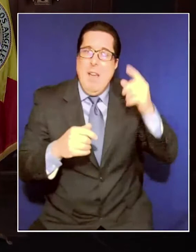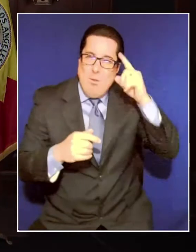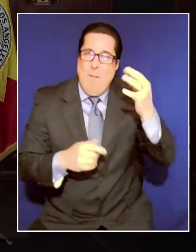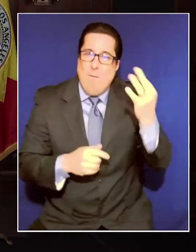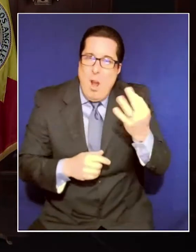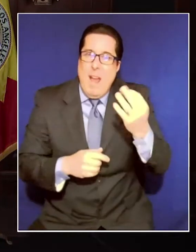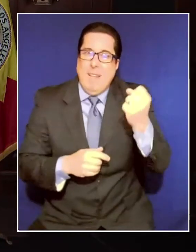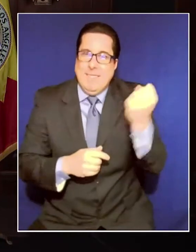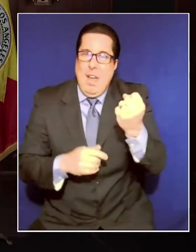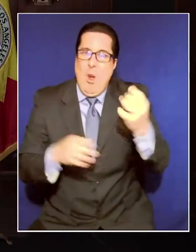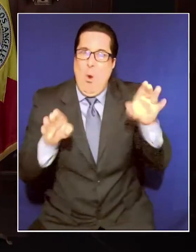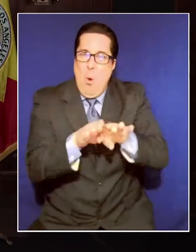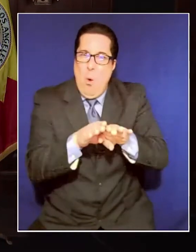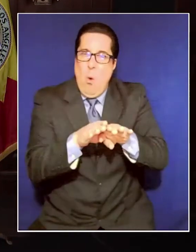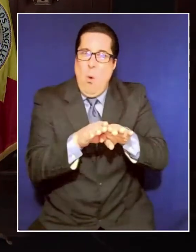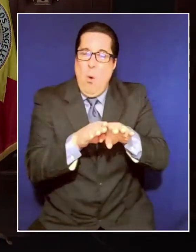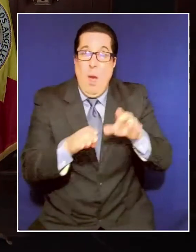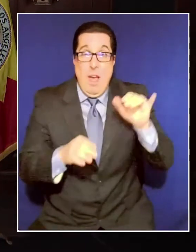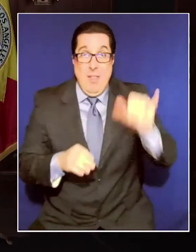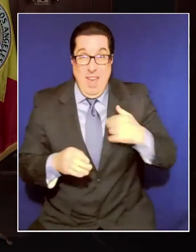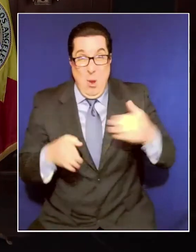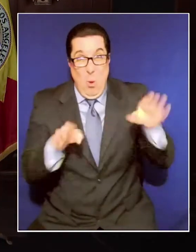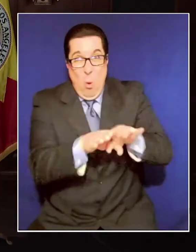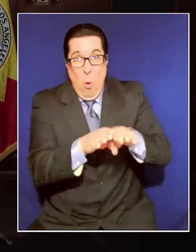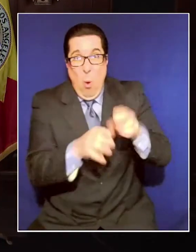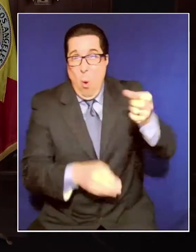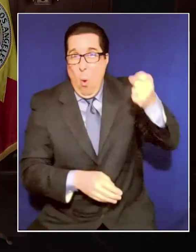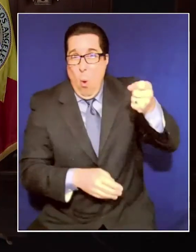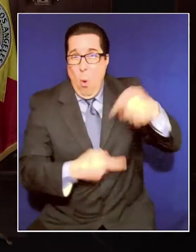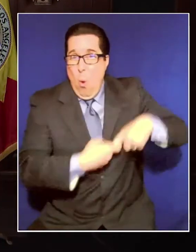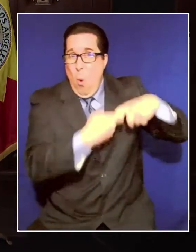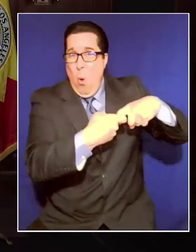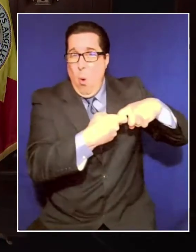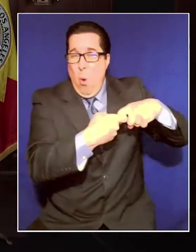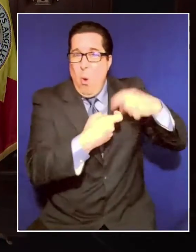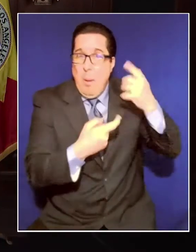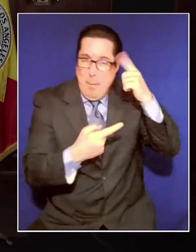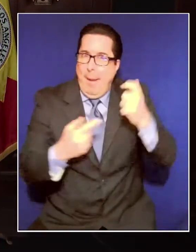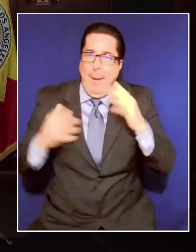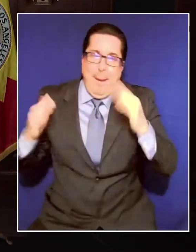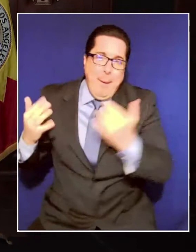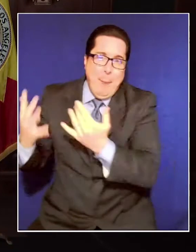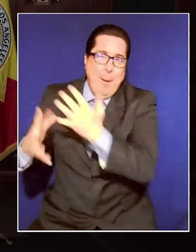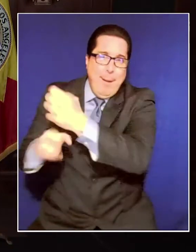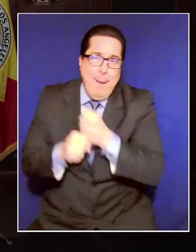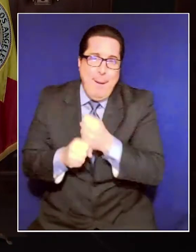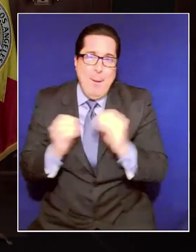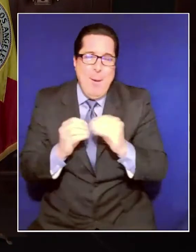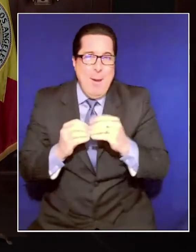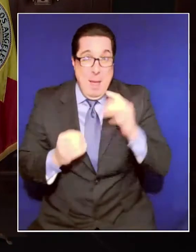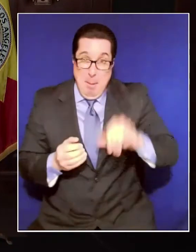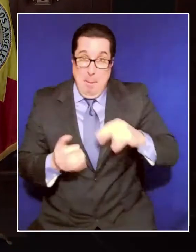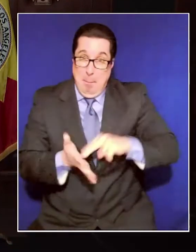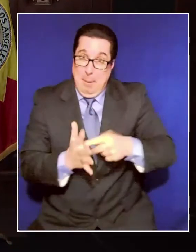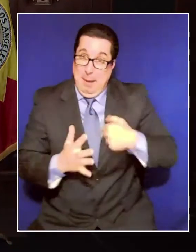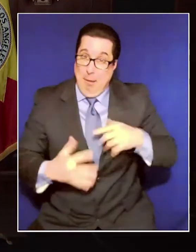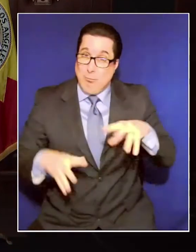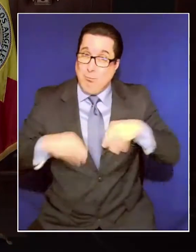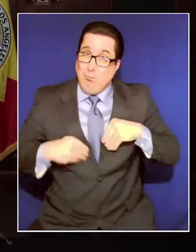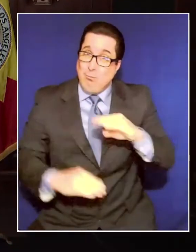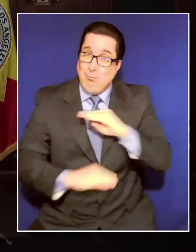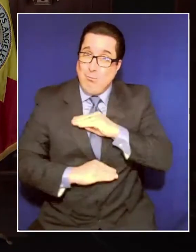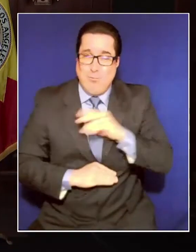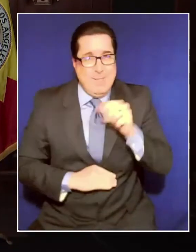This is not where I want to be. It's not where we deserve to be. And we have firefighters, we have workers from Corps,